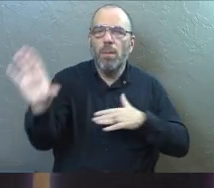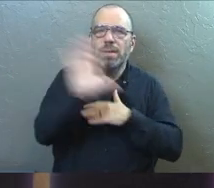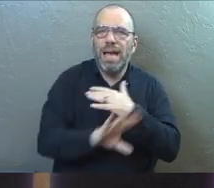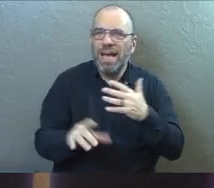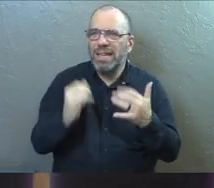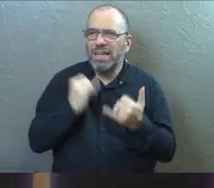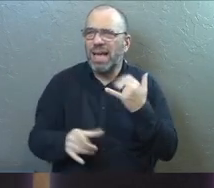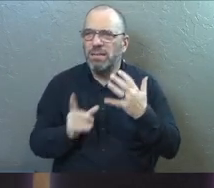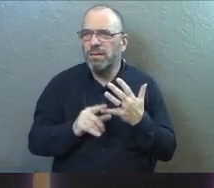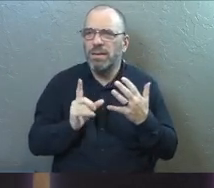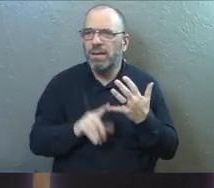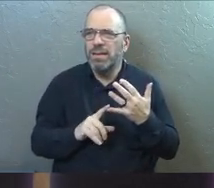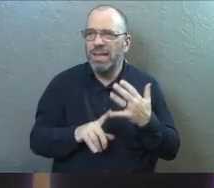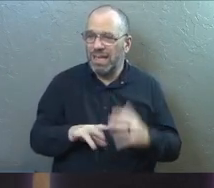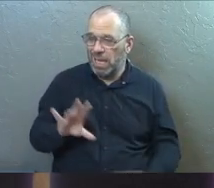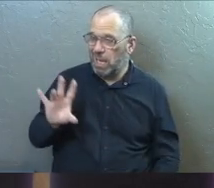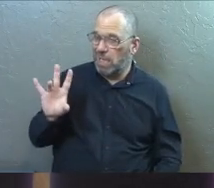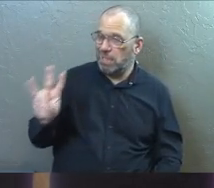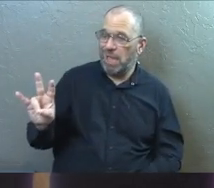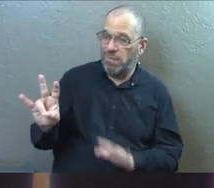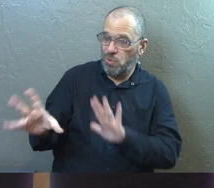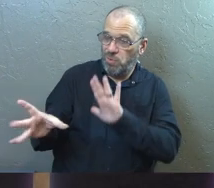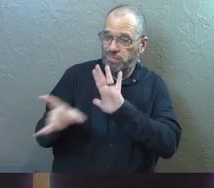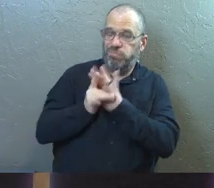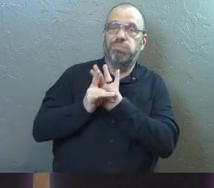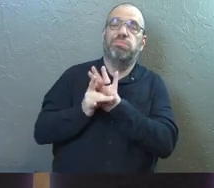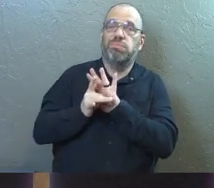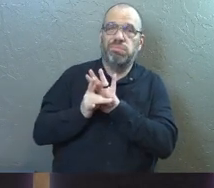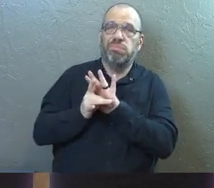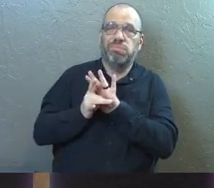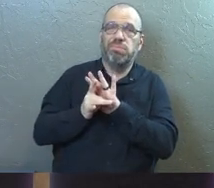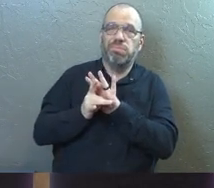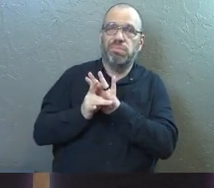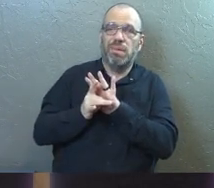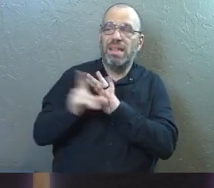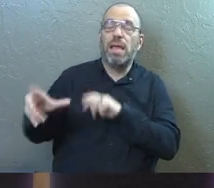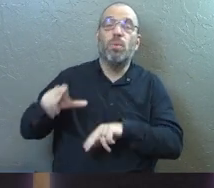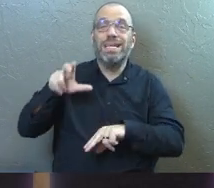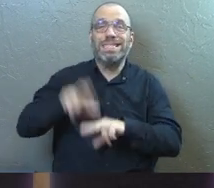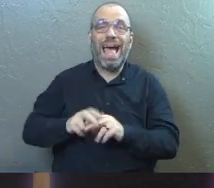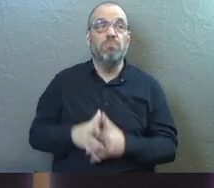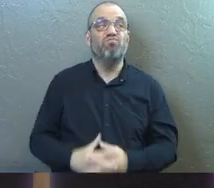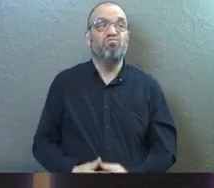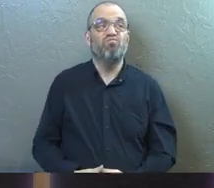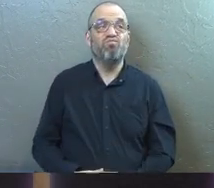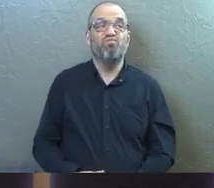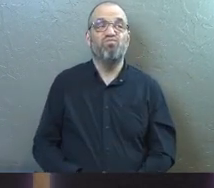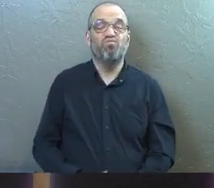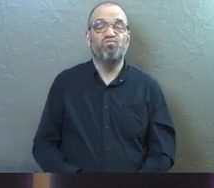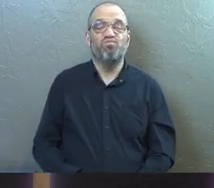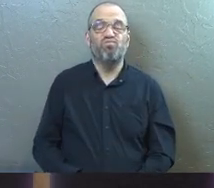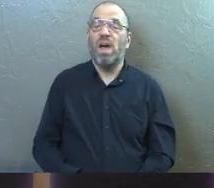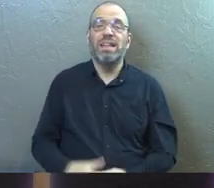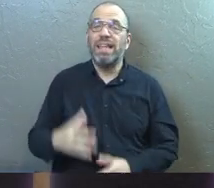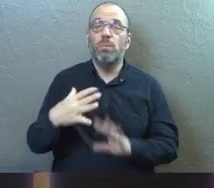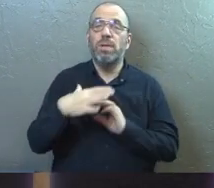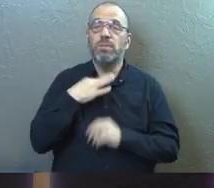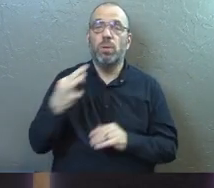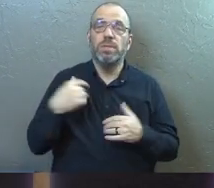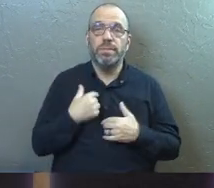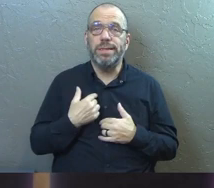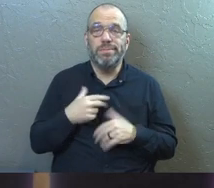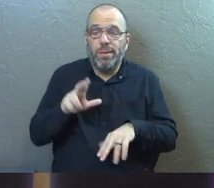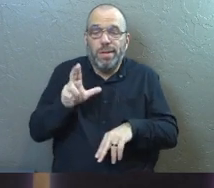it. And then lastly, the seven would never have gotten off the bench and gotten to serve. And that would have been sad